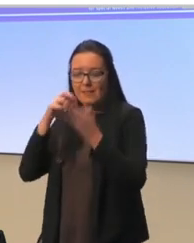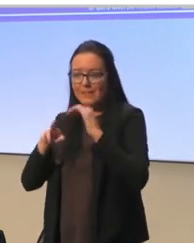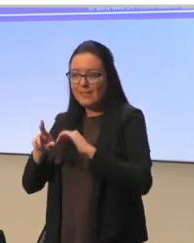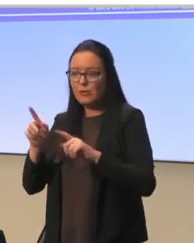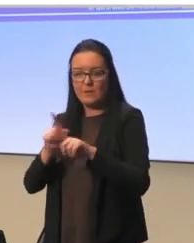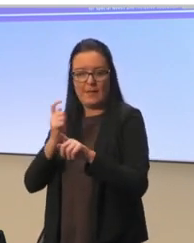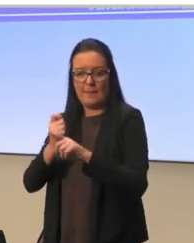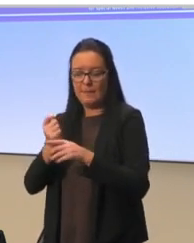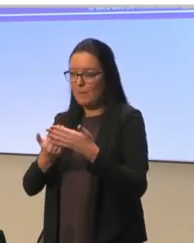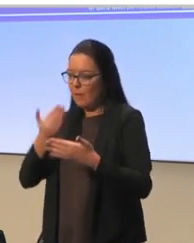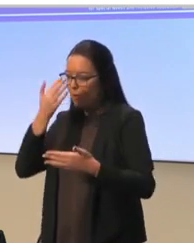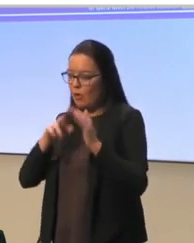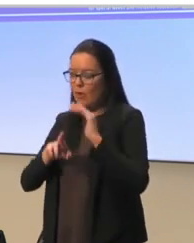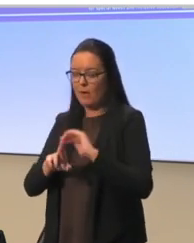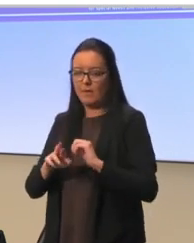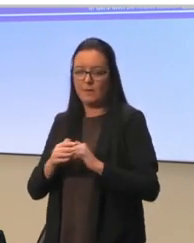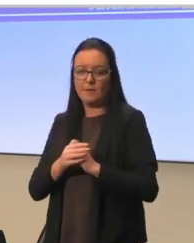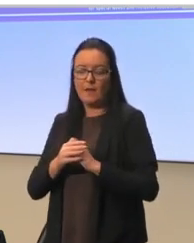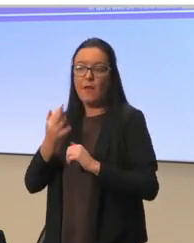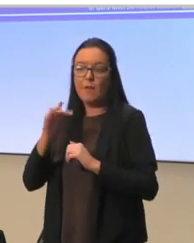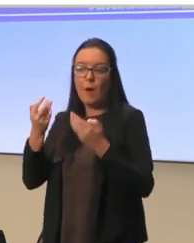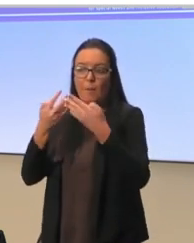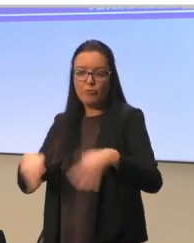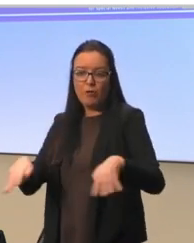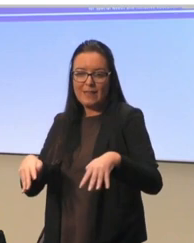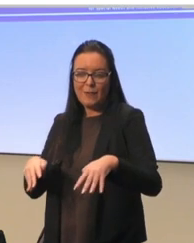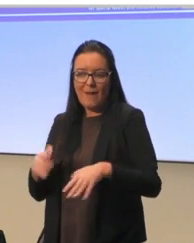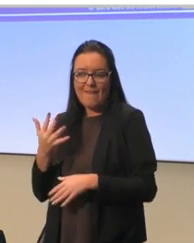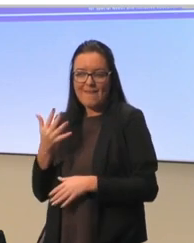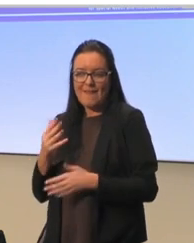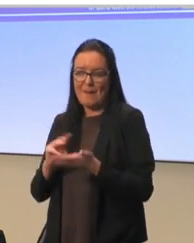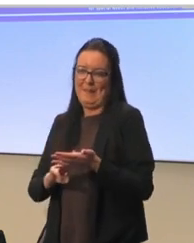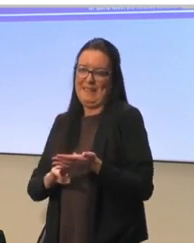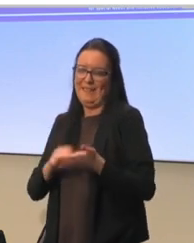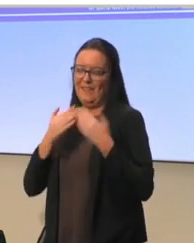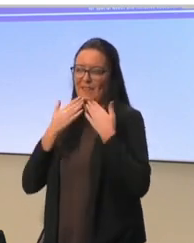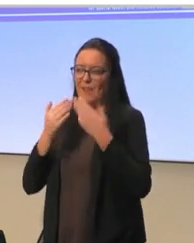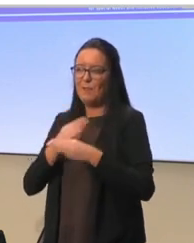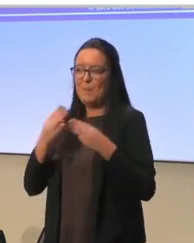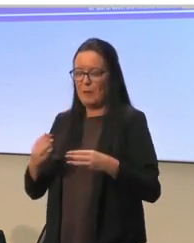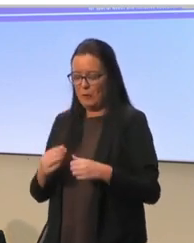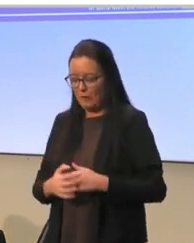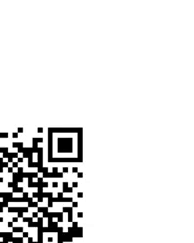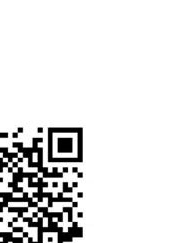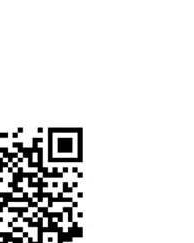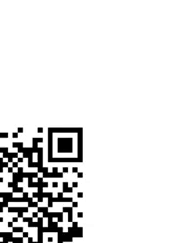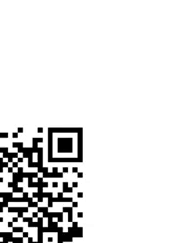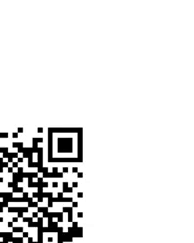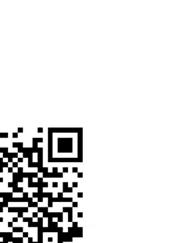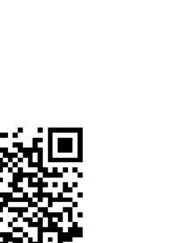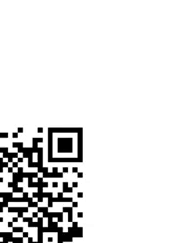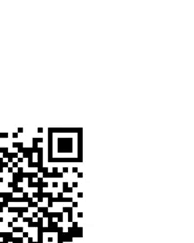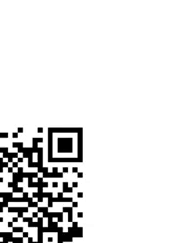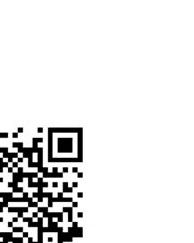on the grassroots level. Fine. That's it. Thank you very much. very so Next turn comes into very much. Thank you